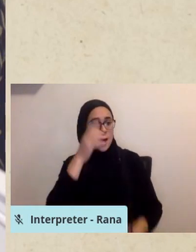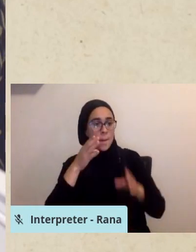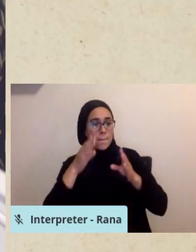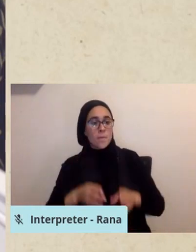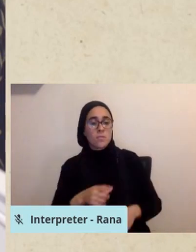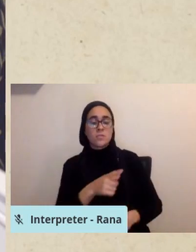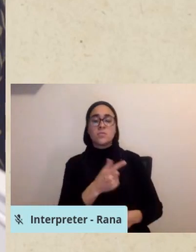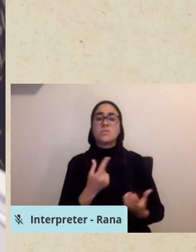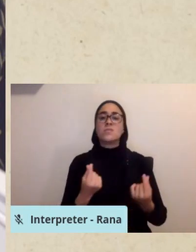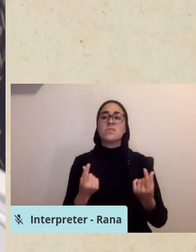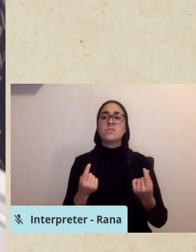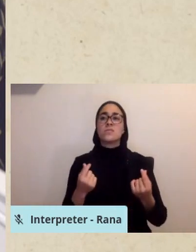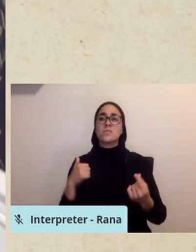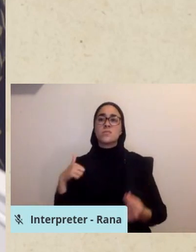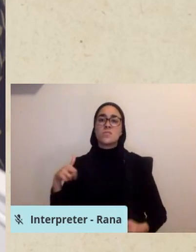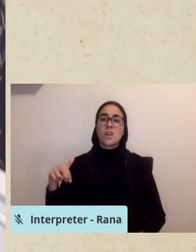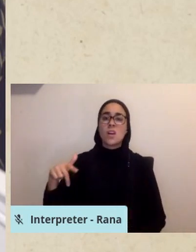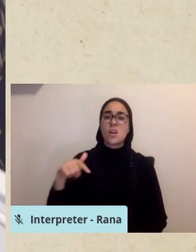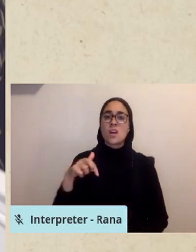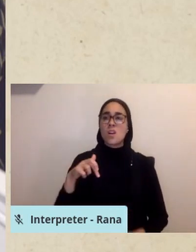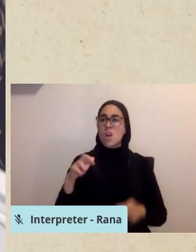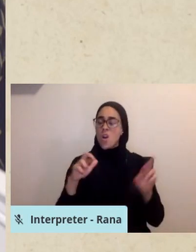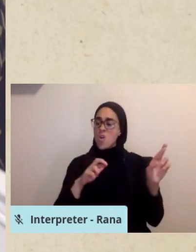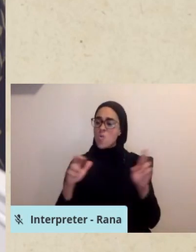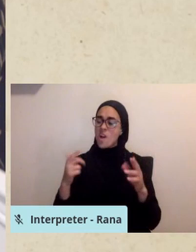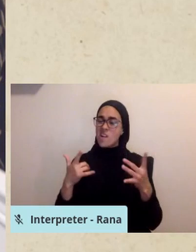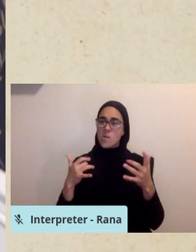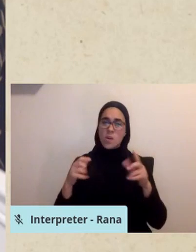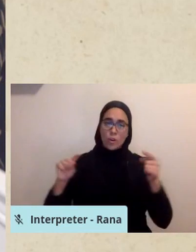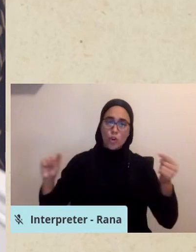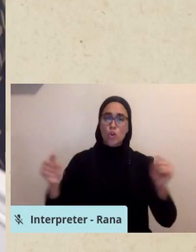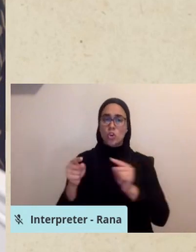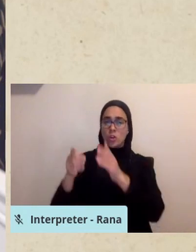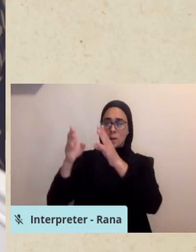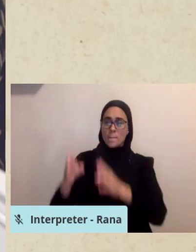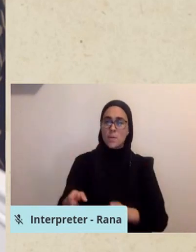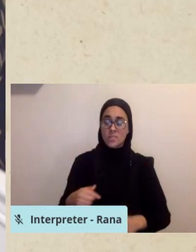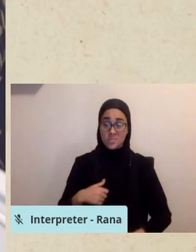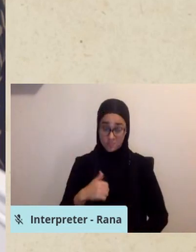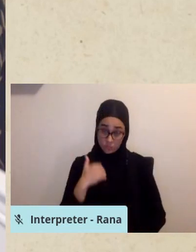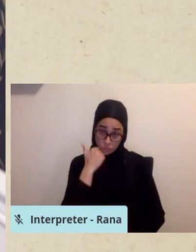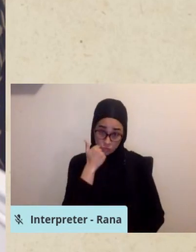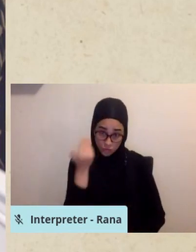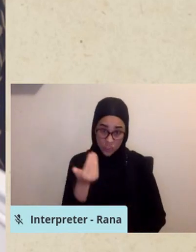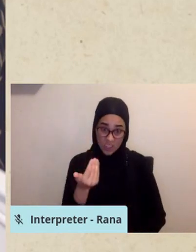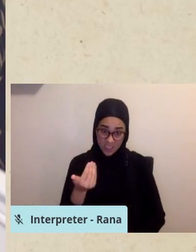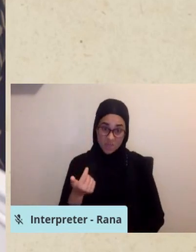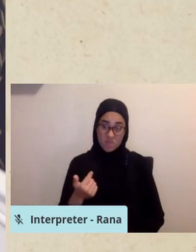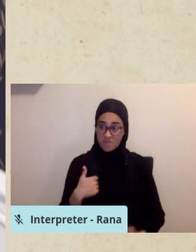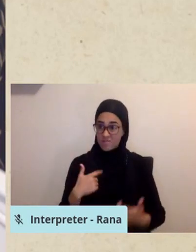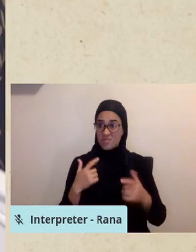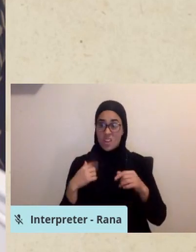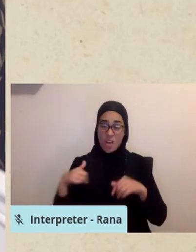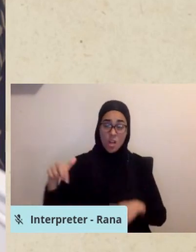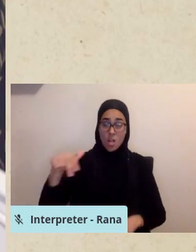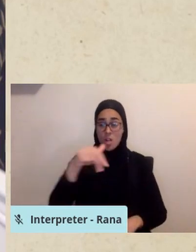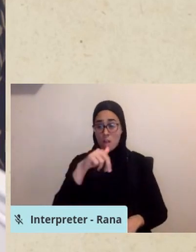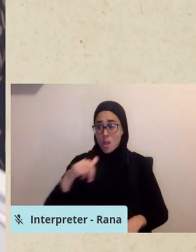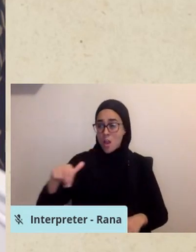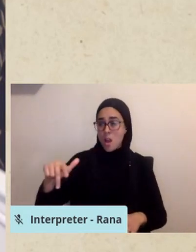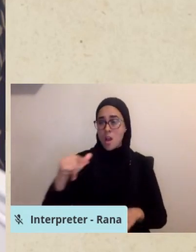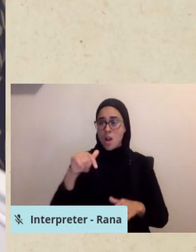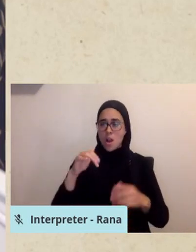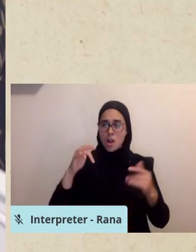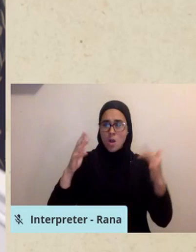a bludgeon, hoping I'd be approached by somebody. I'm ashamed to say that, and I did it for maybe a week, hoping some